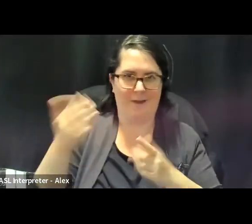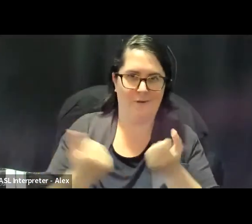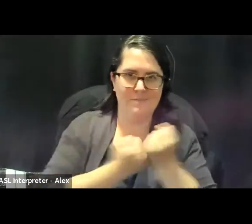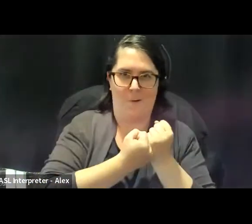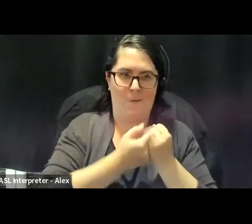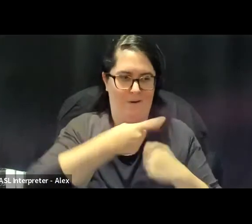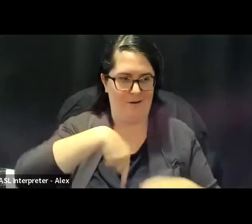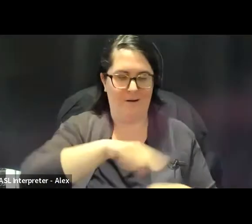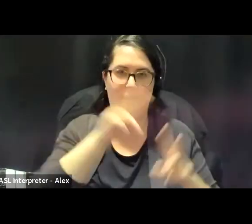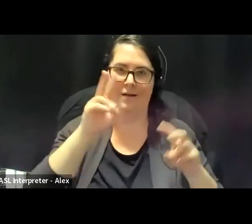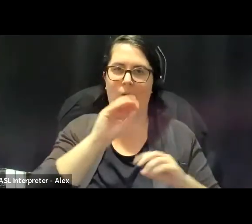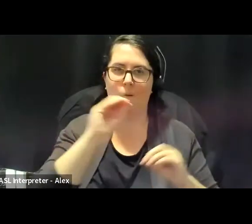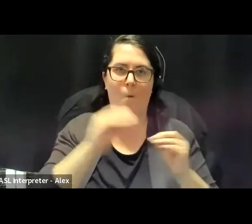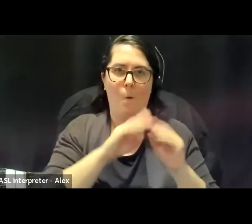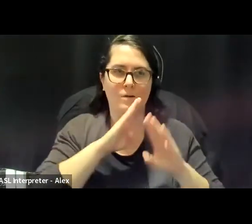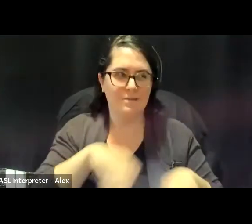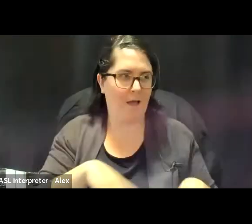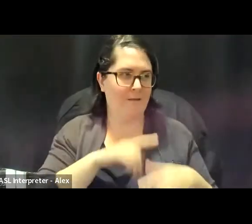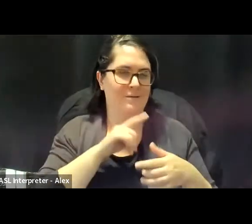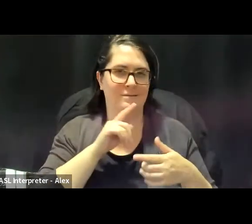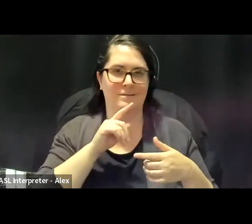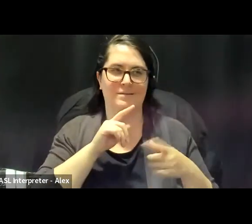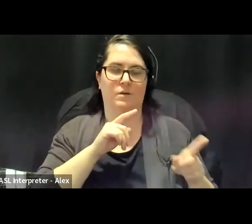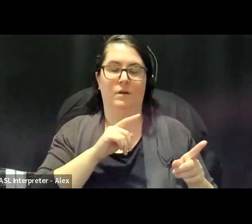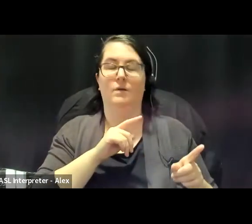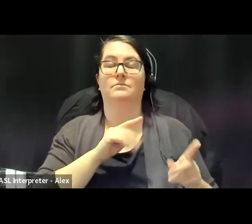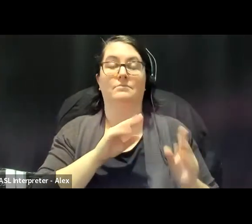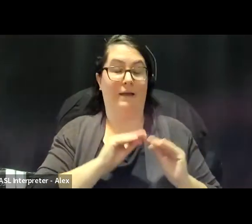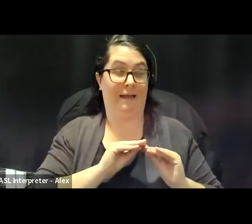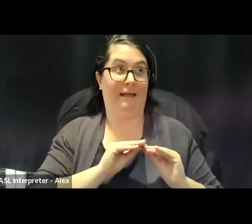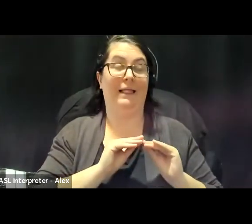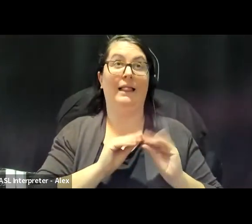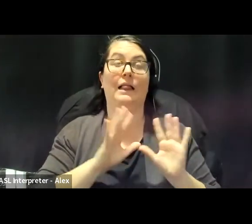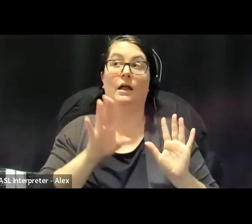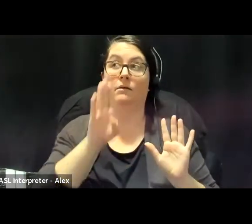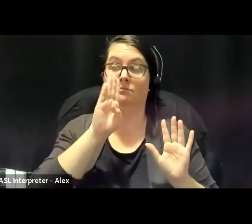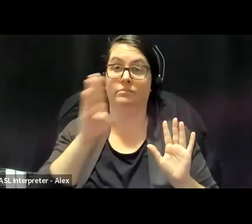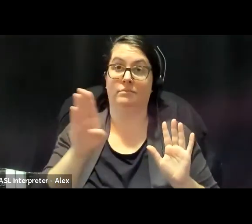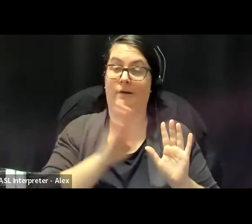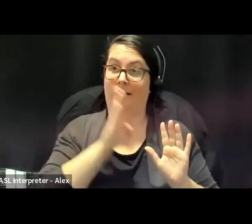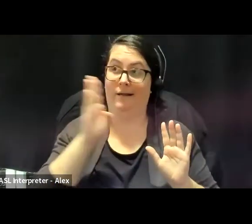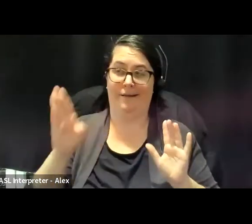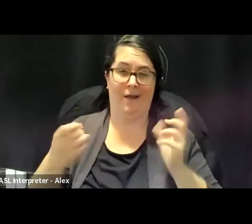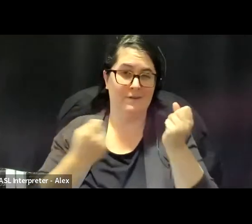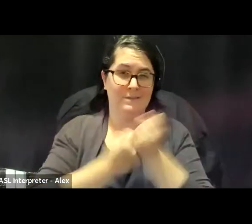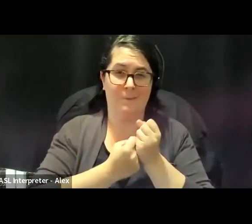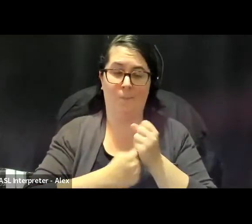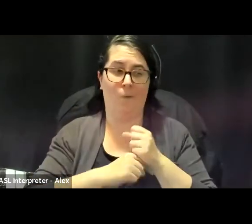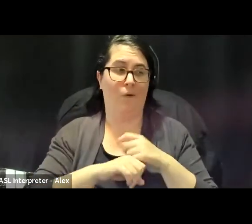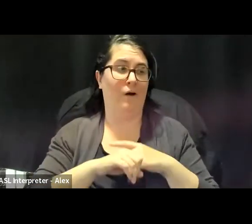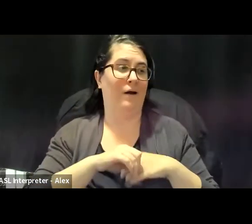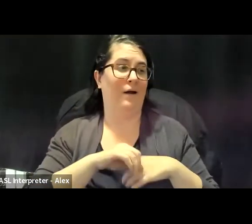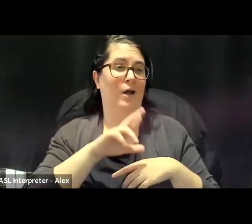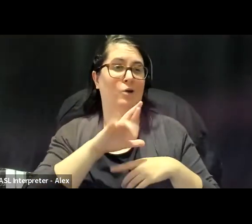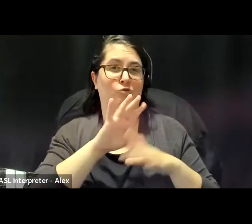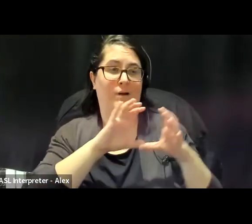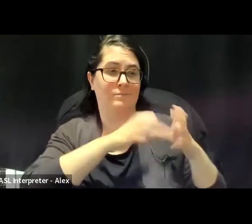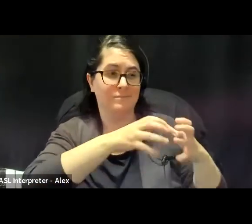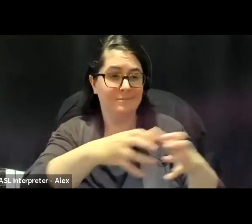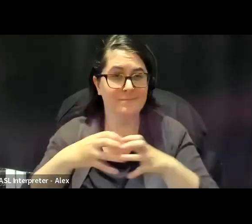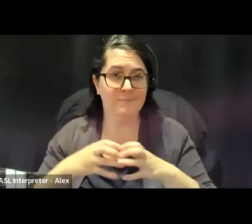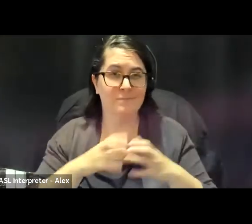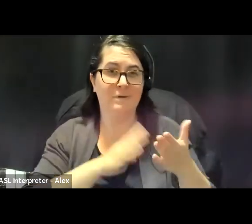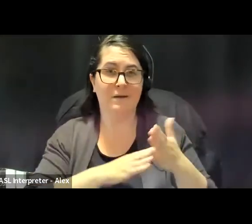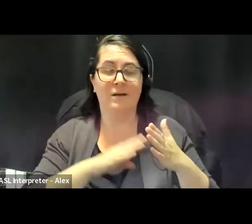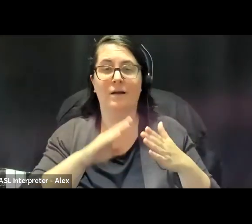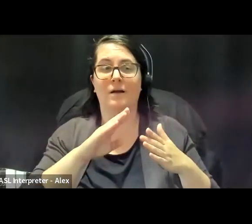like No More Silence have made very abundant and clear, never supported racialized LGBTQ people, as Monica Forrester's work in